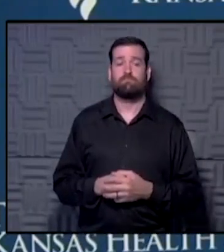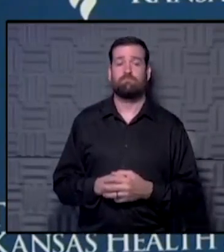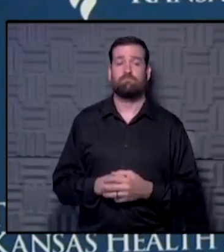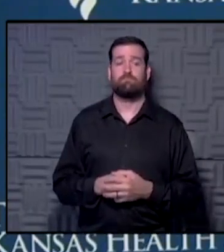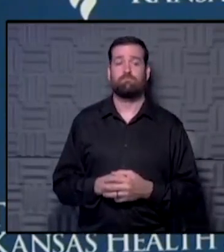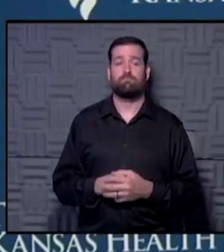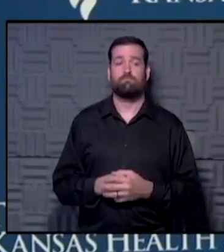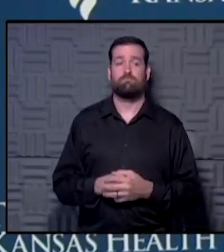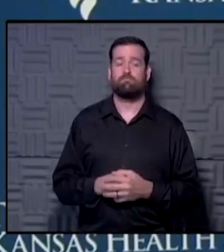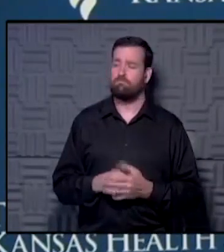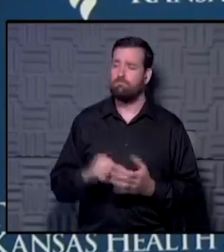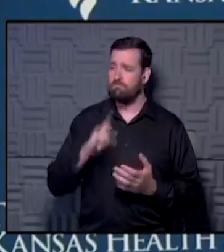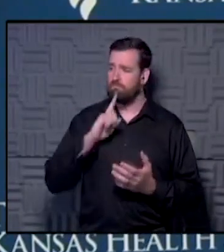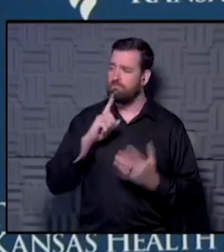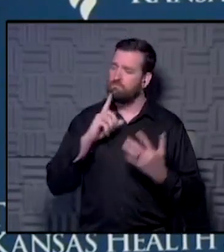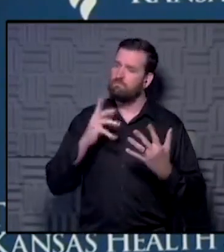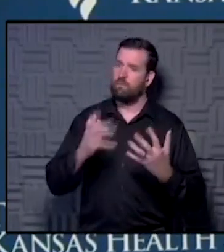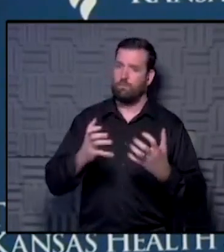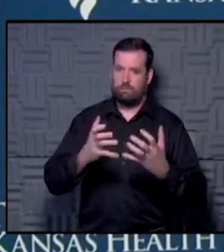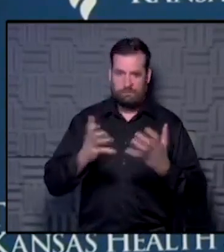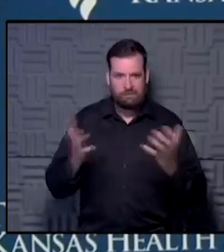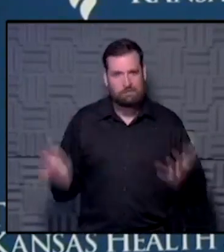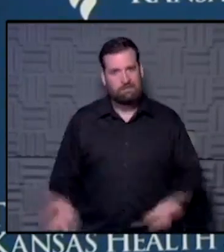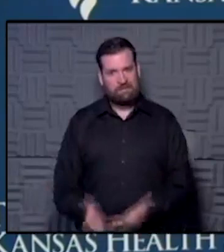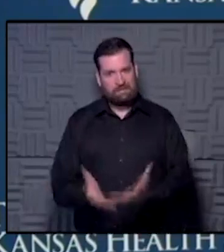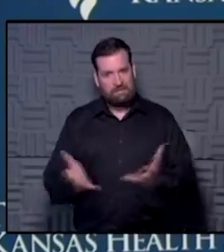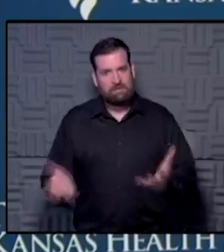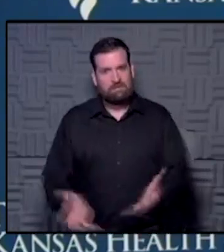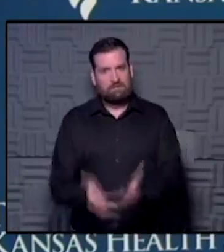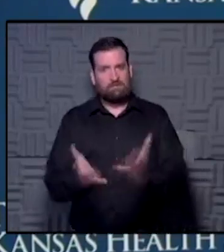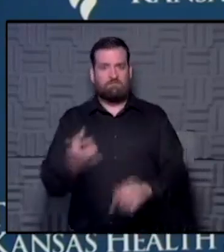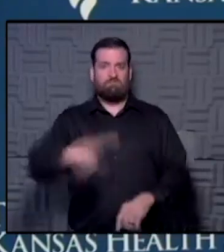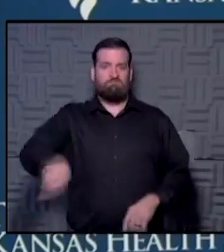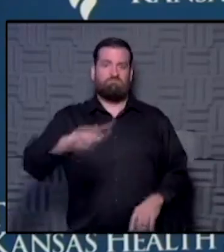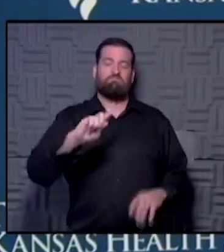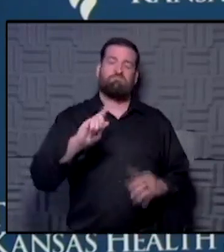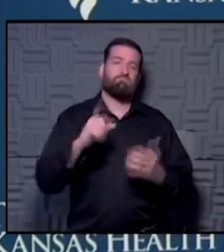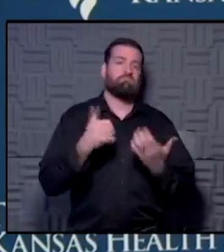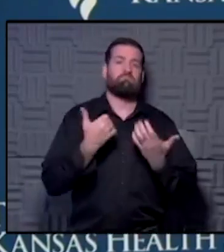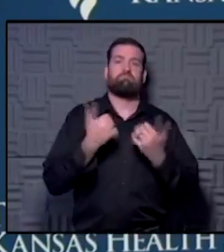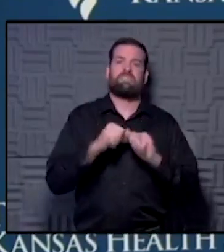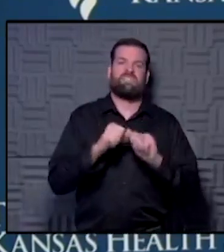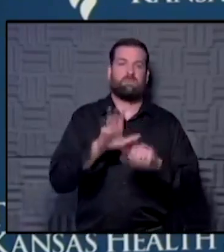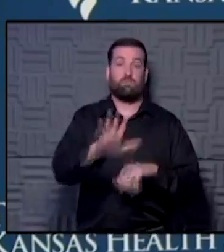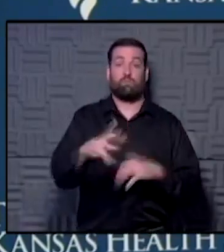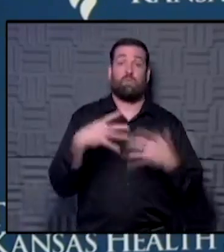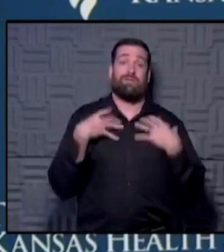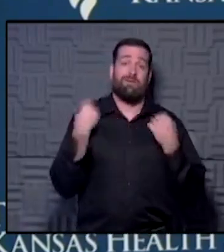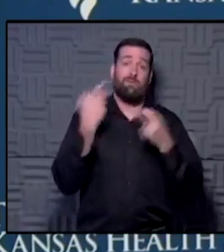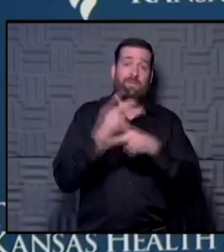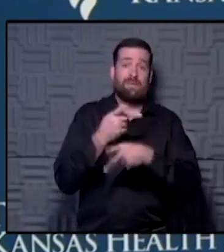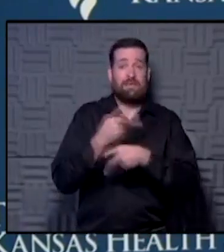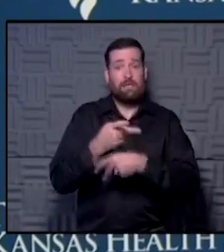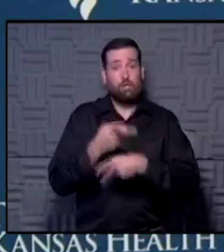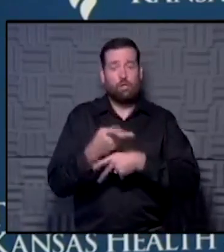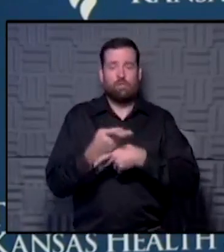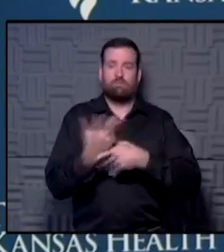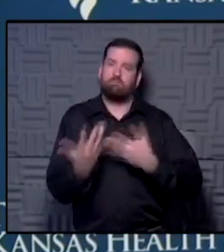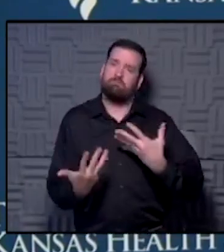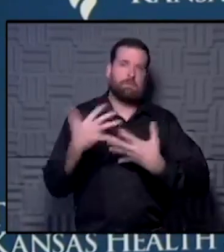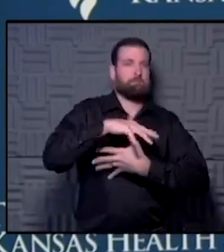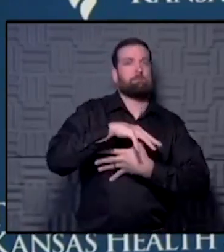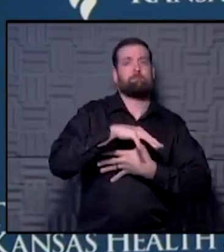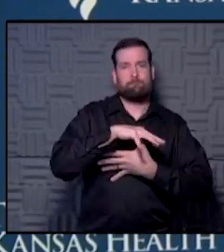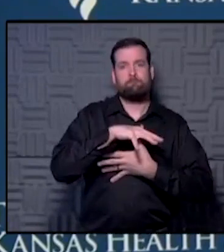I just really want to strongly encourage everyone out there to continue to put their health care at the forefront.